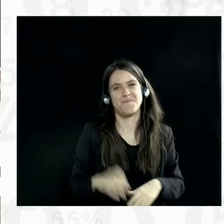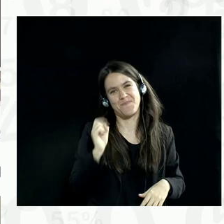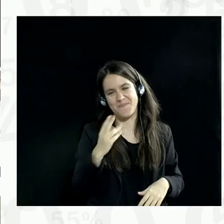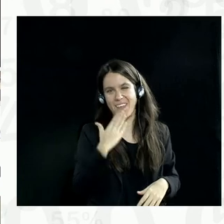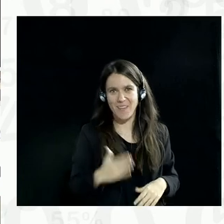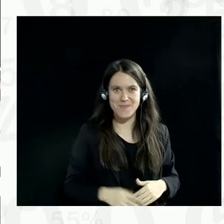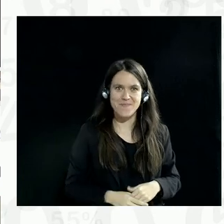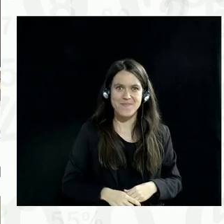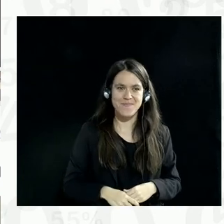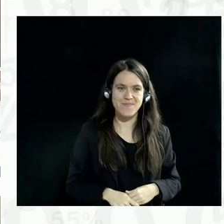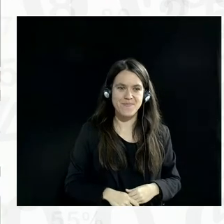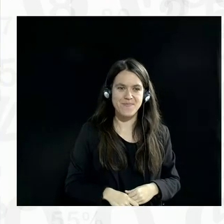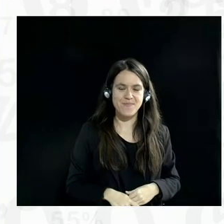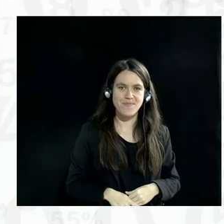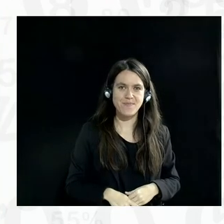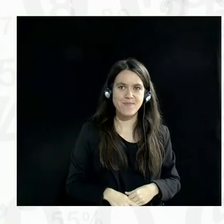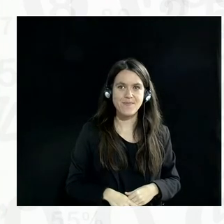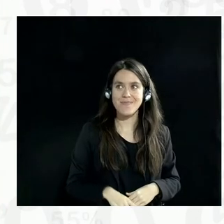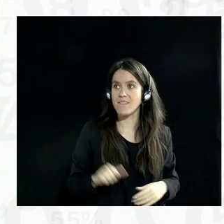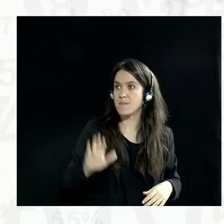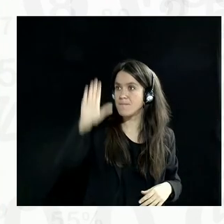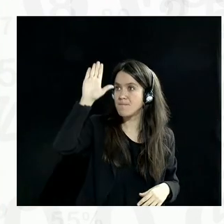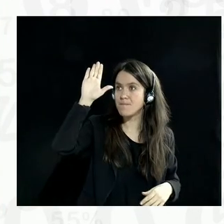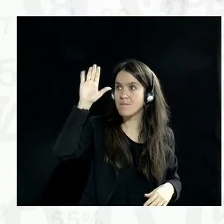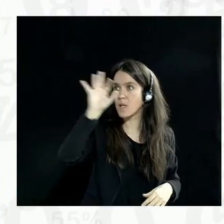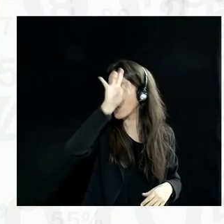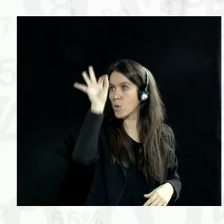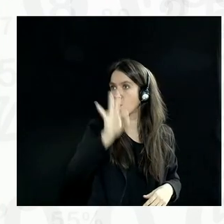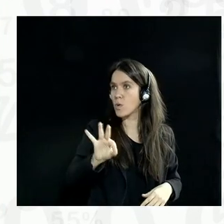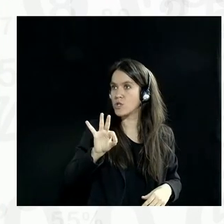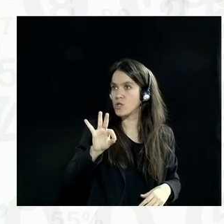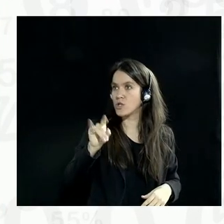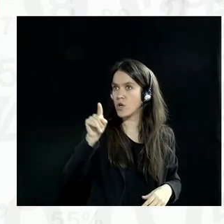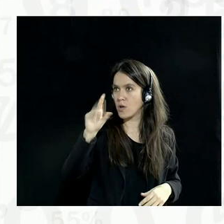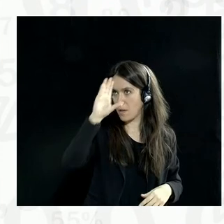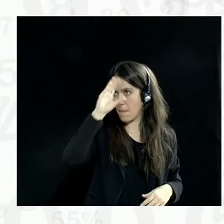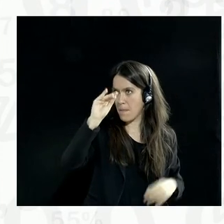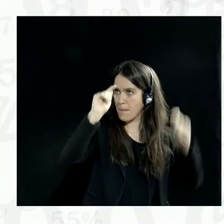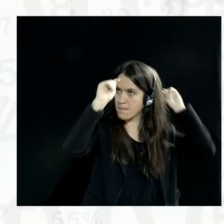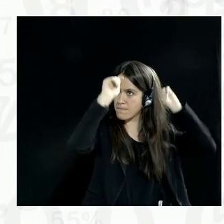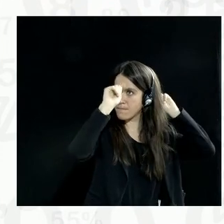Thank you, Molenga. We have a question in the room from the gentleman here with the baseball cap.